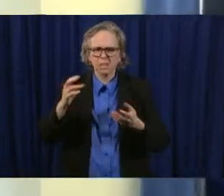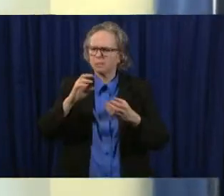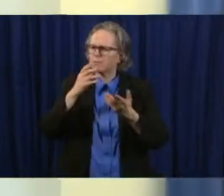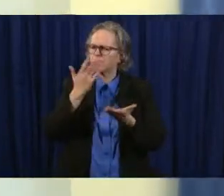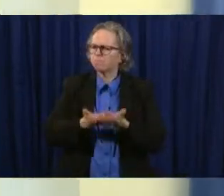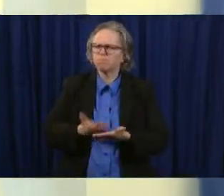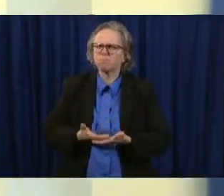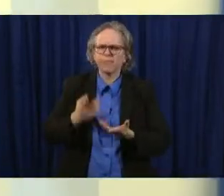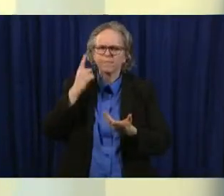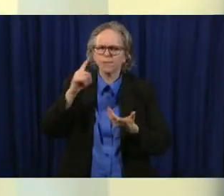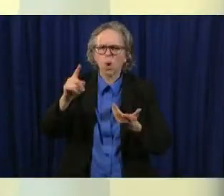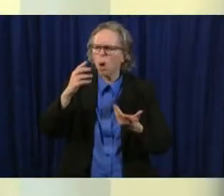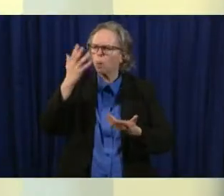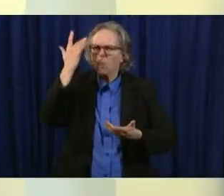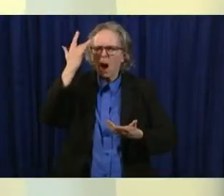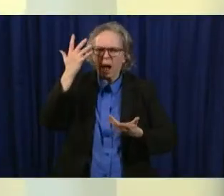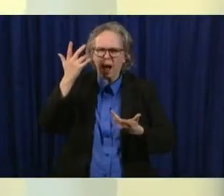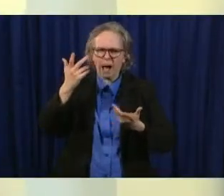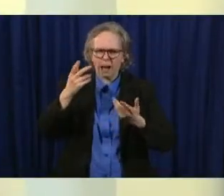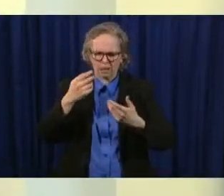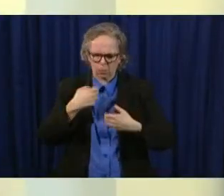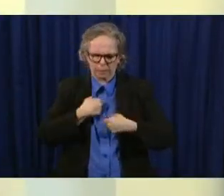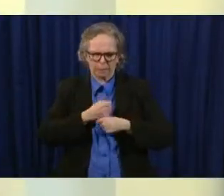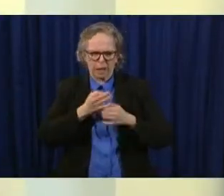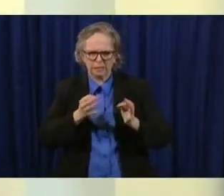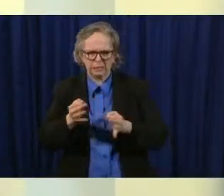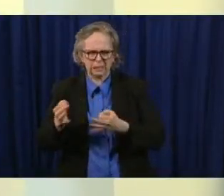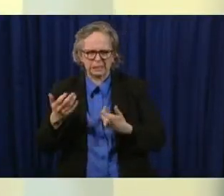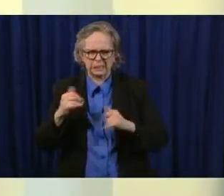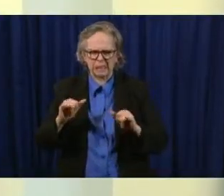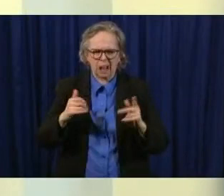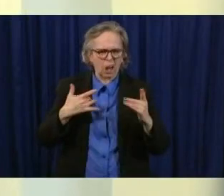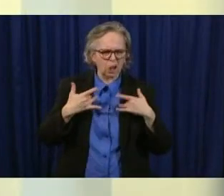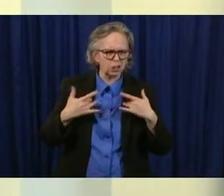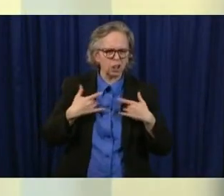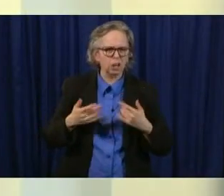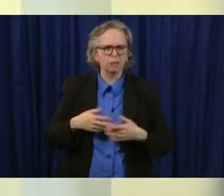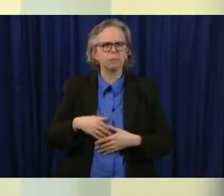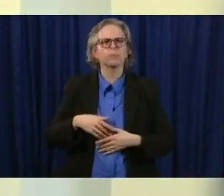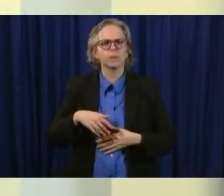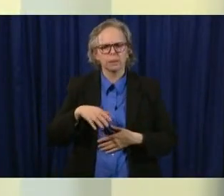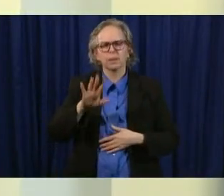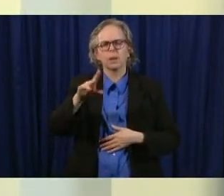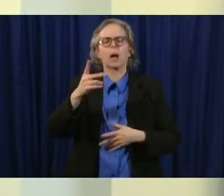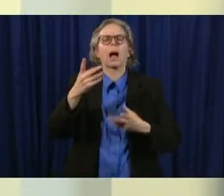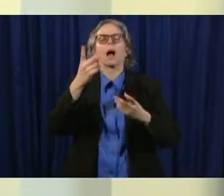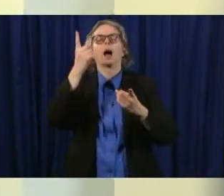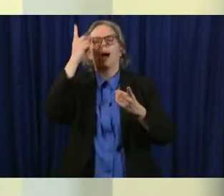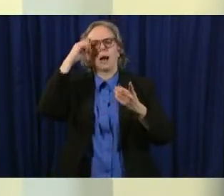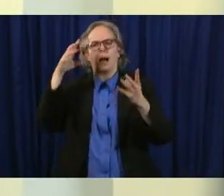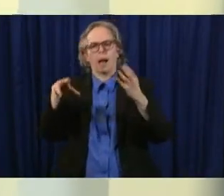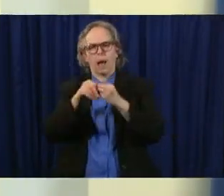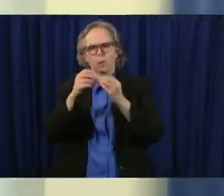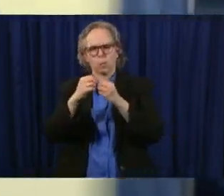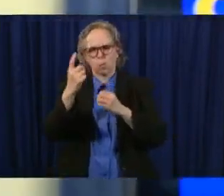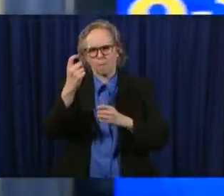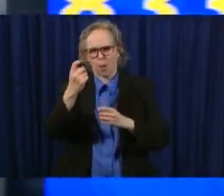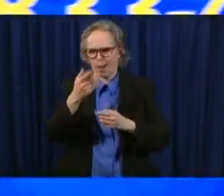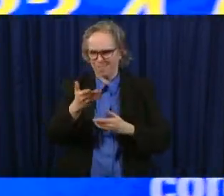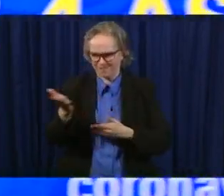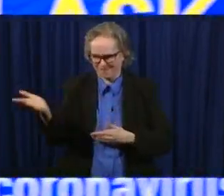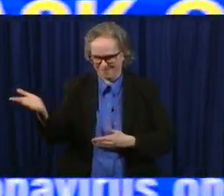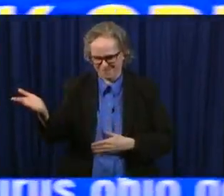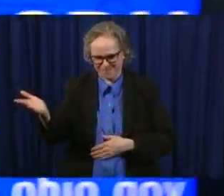justification for us still to be concerned but i i would just add one different one more thing uh every day